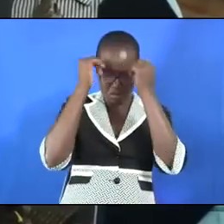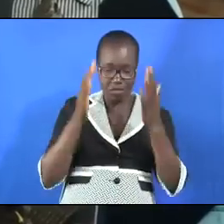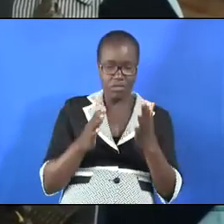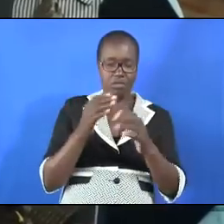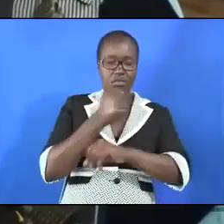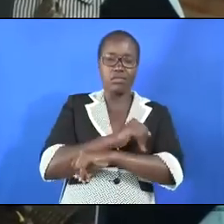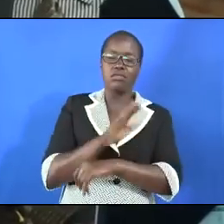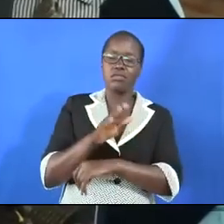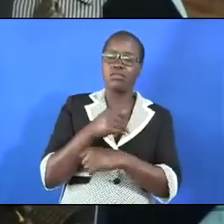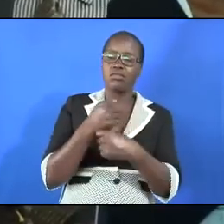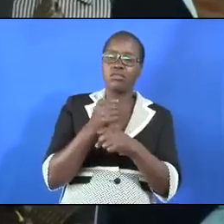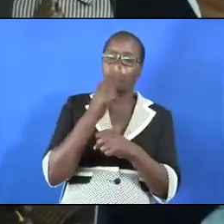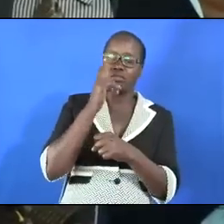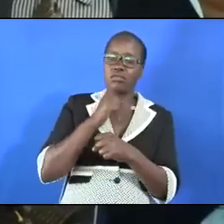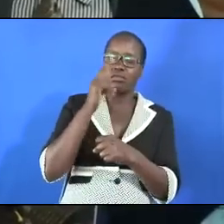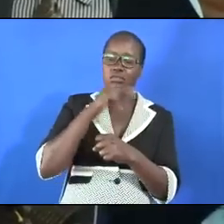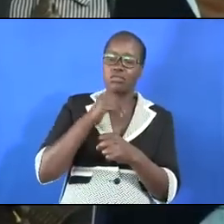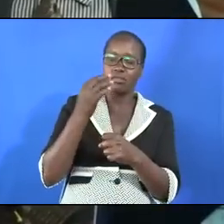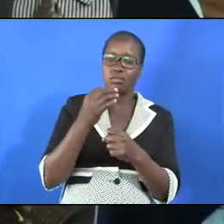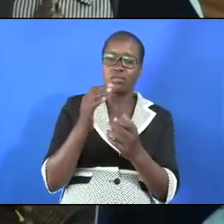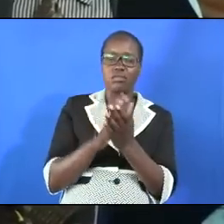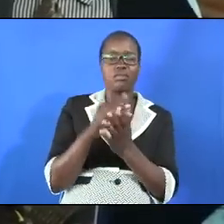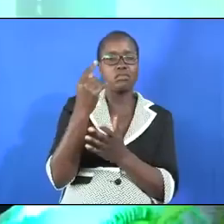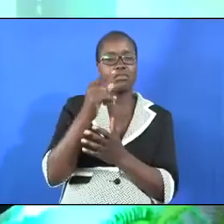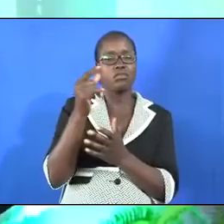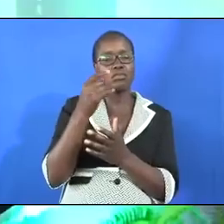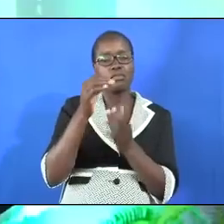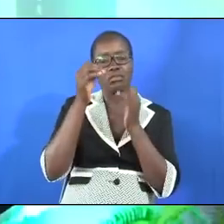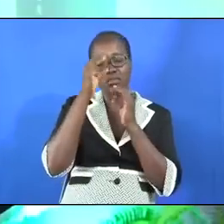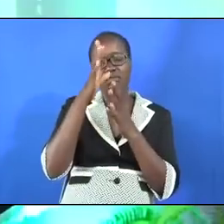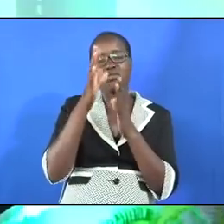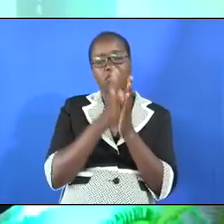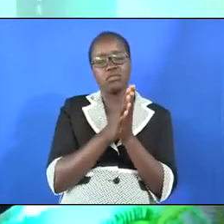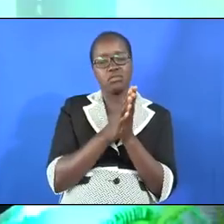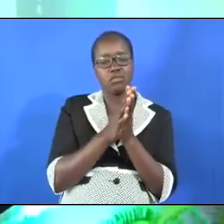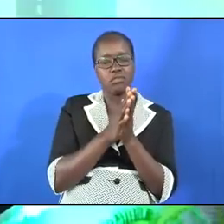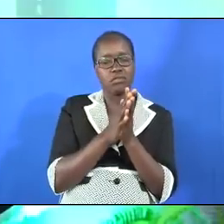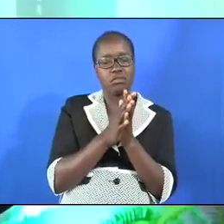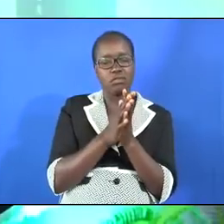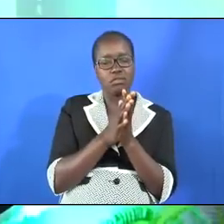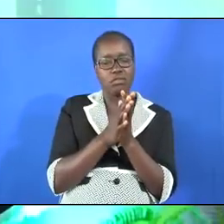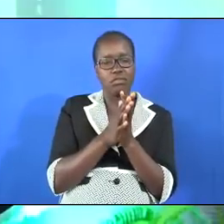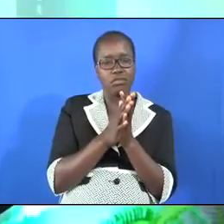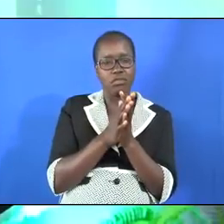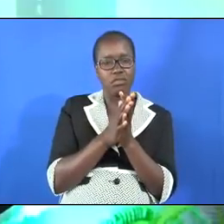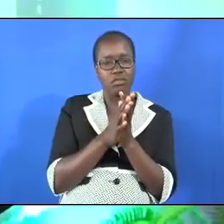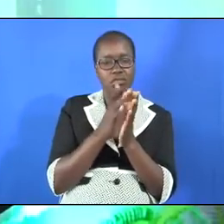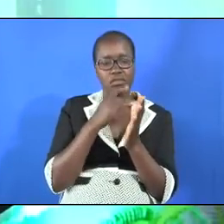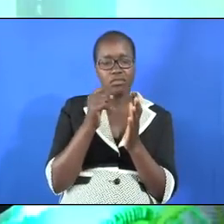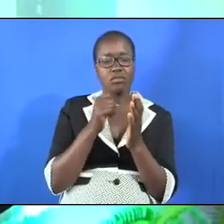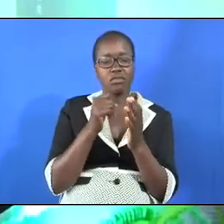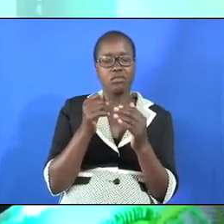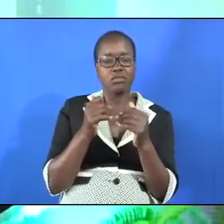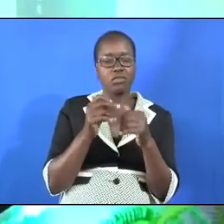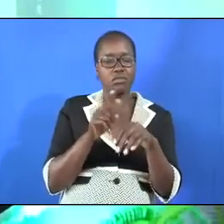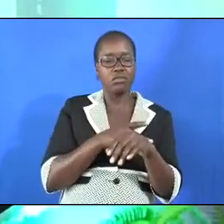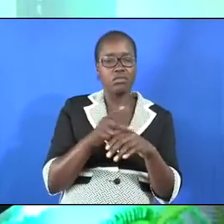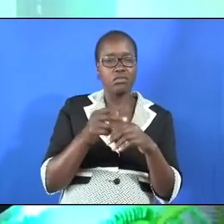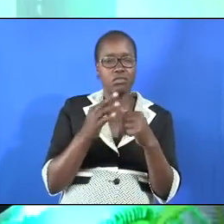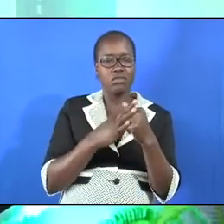making fun of the prophet of God it had gotten to this level and saw in Psalms 81